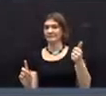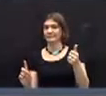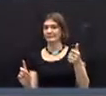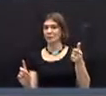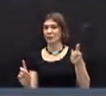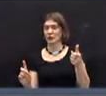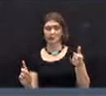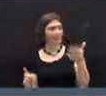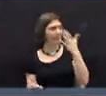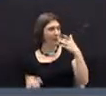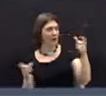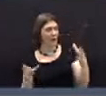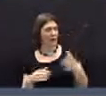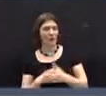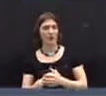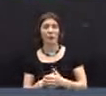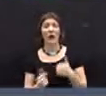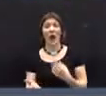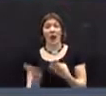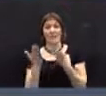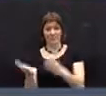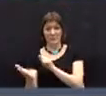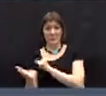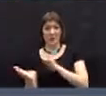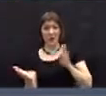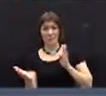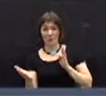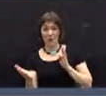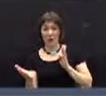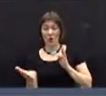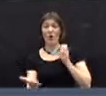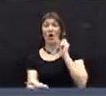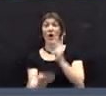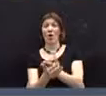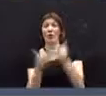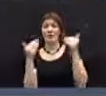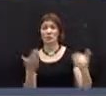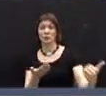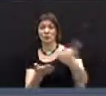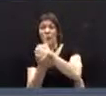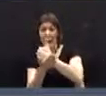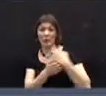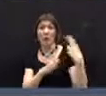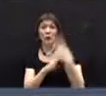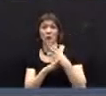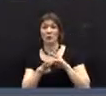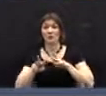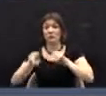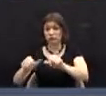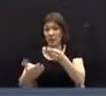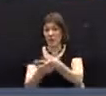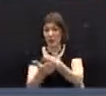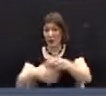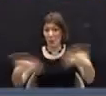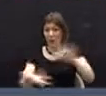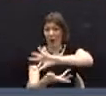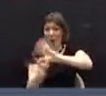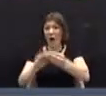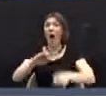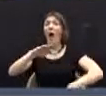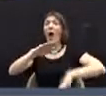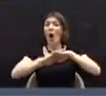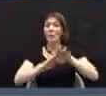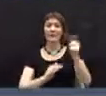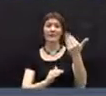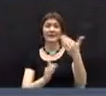Thank you, Mr. Moderator. I move that the Select Board be authorized to raise, appropriate, and expend some not to